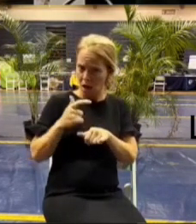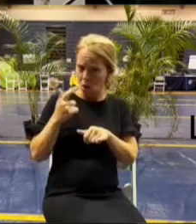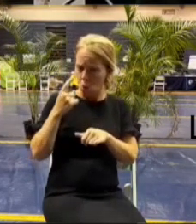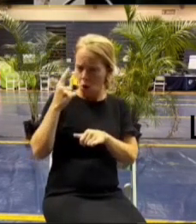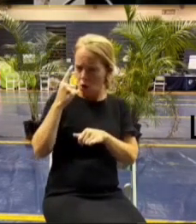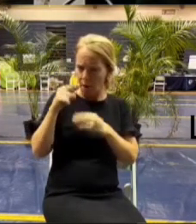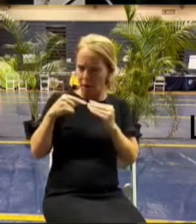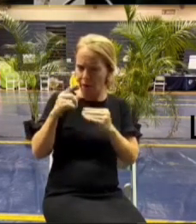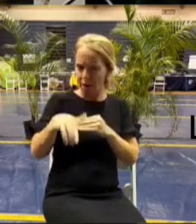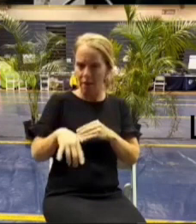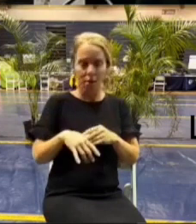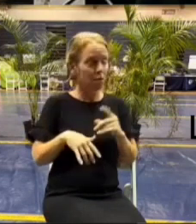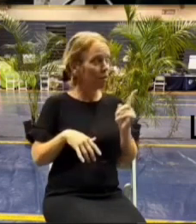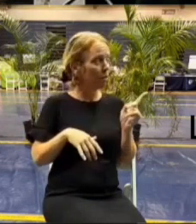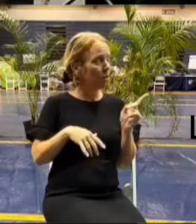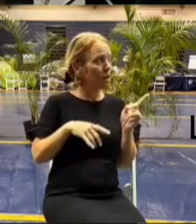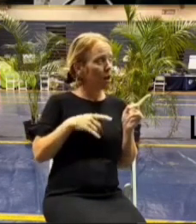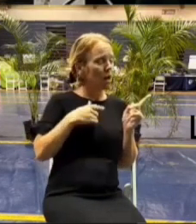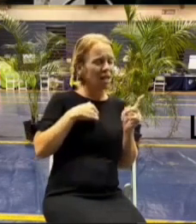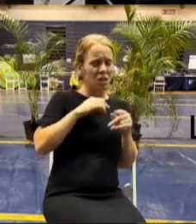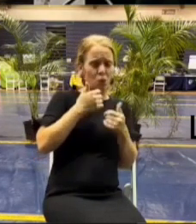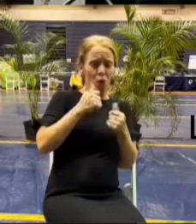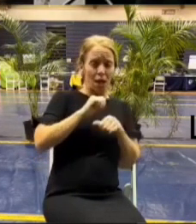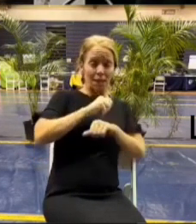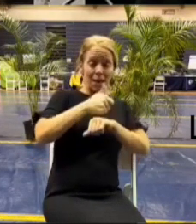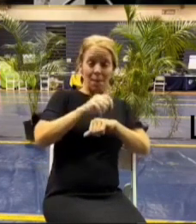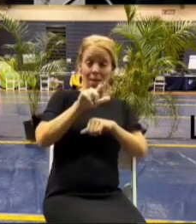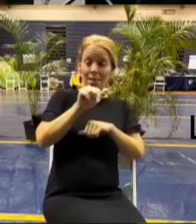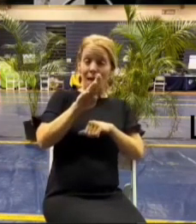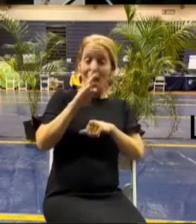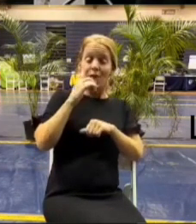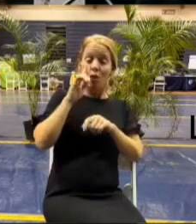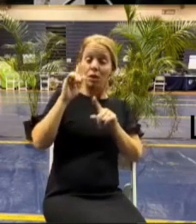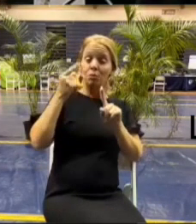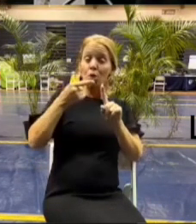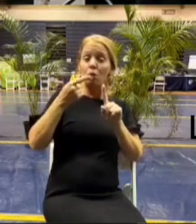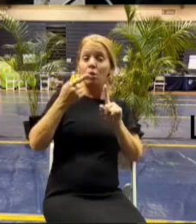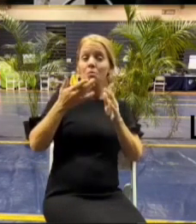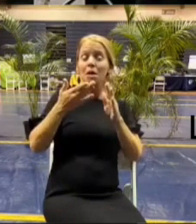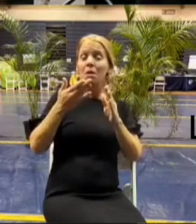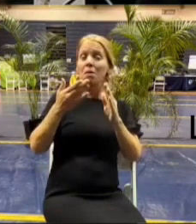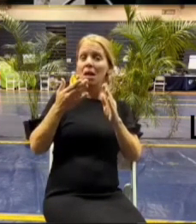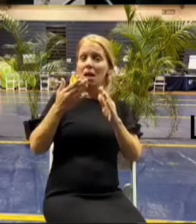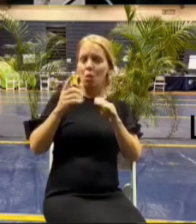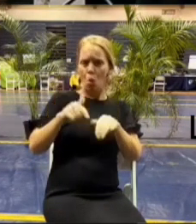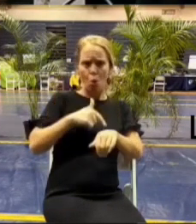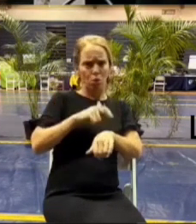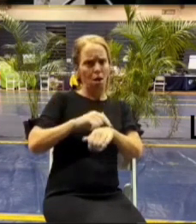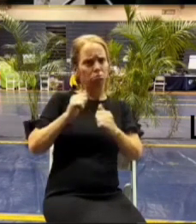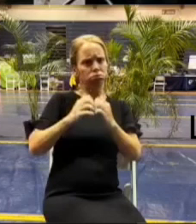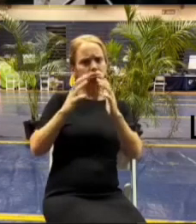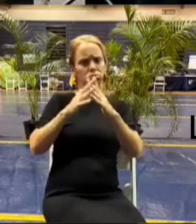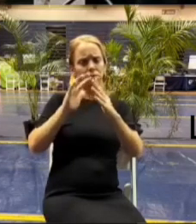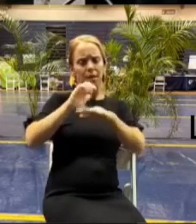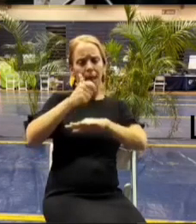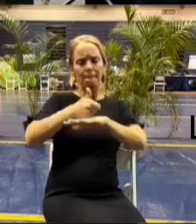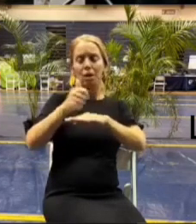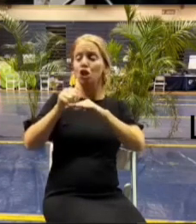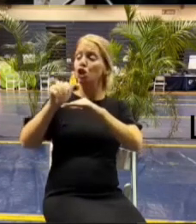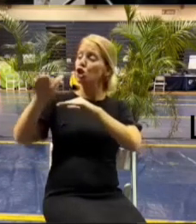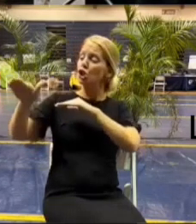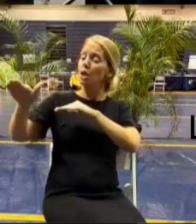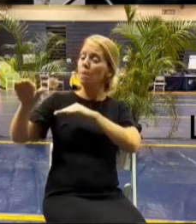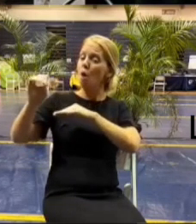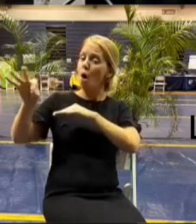suggest that trying to set up a lab here uh for this purpose would take a lot longer uh the shipping off island